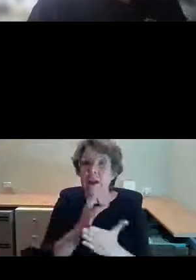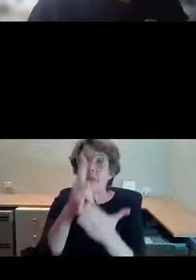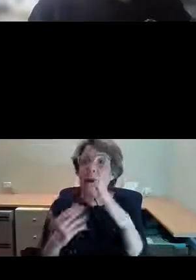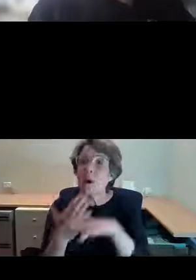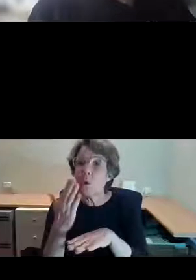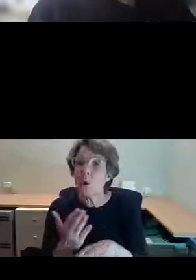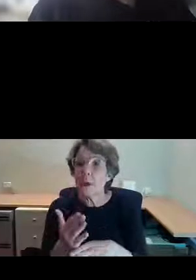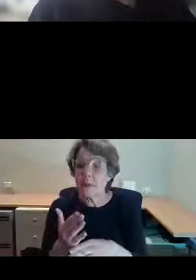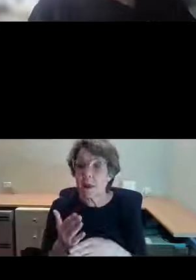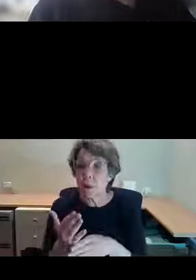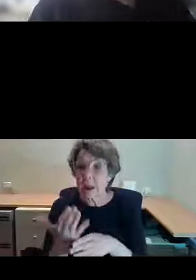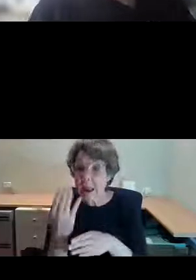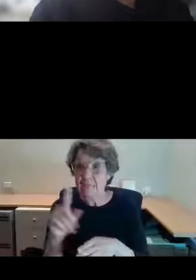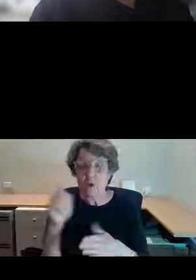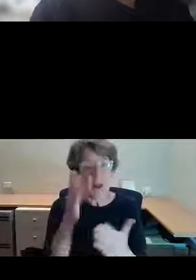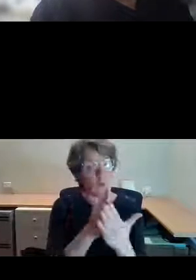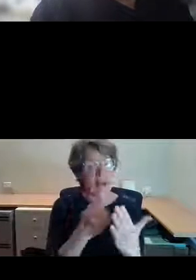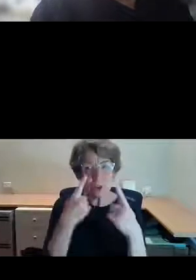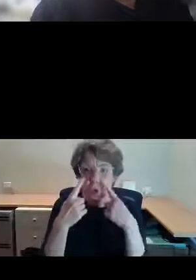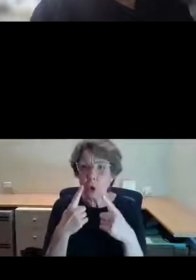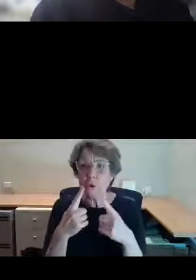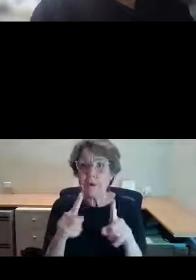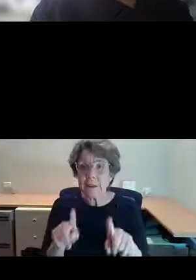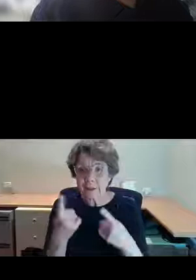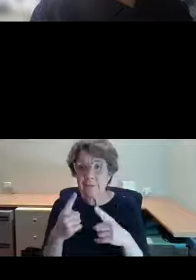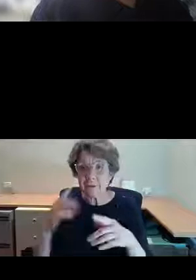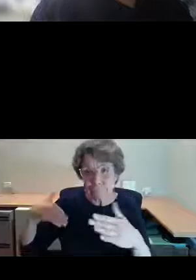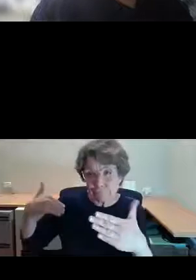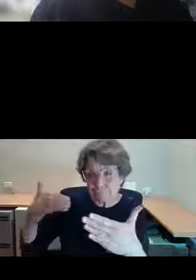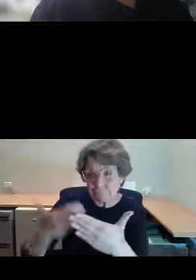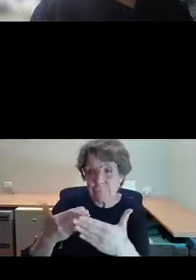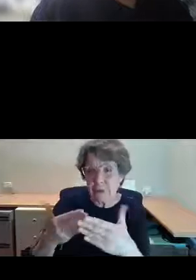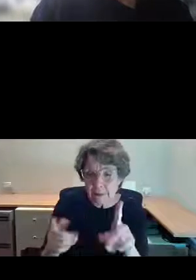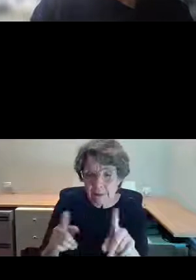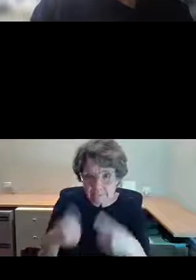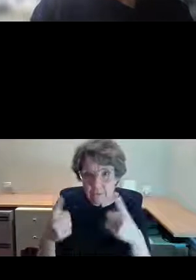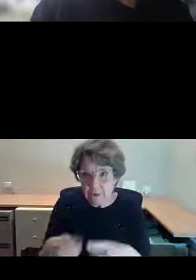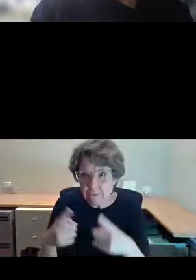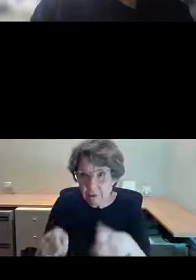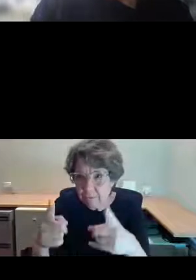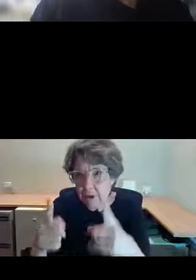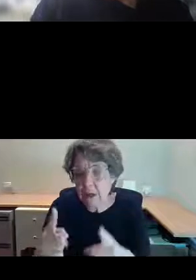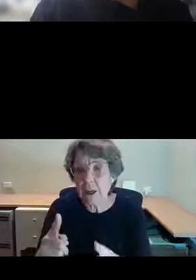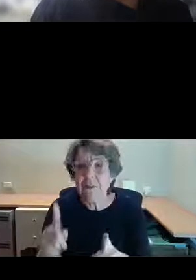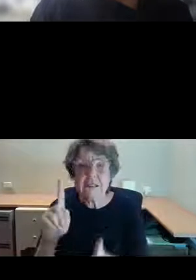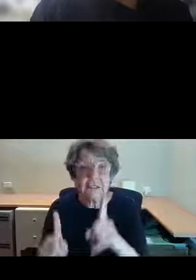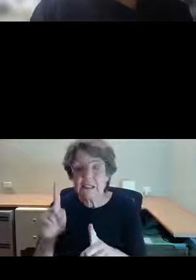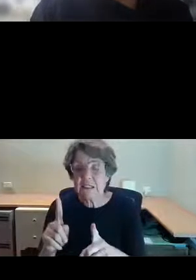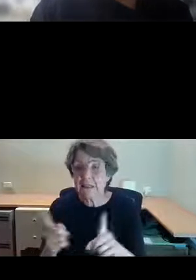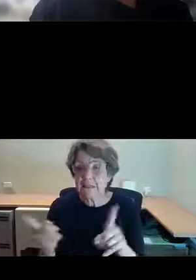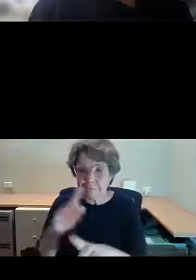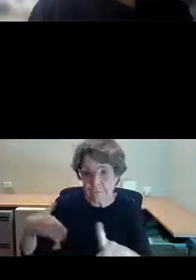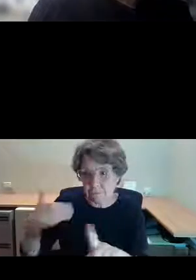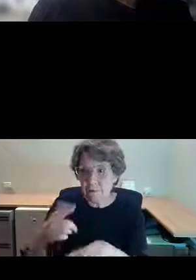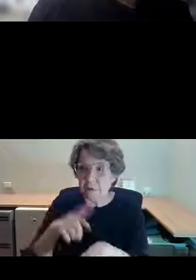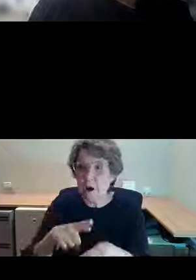documents the changing face of the city and its community and is really collected